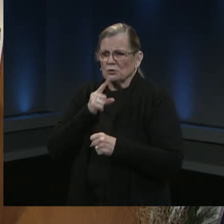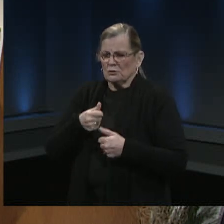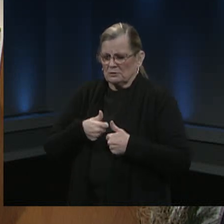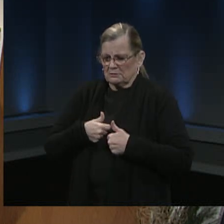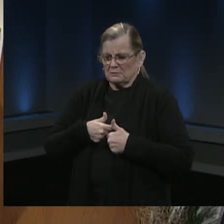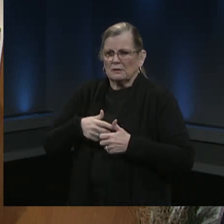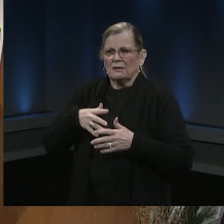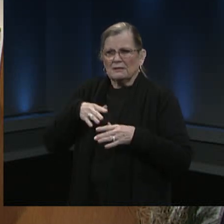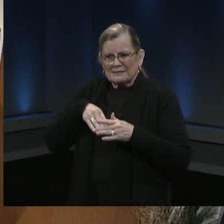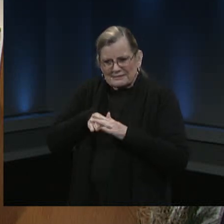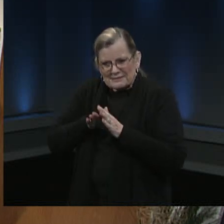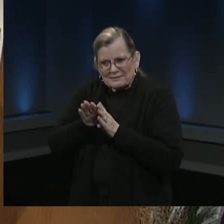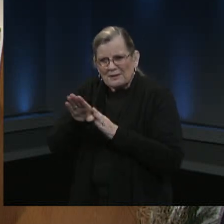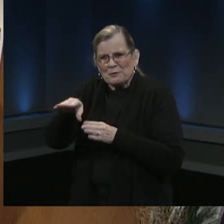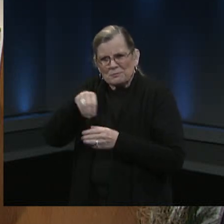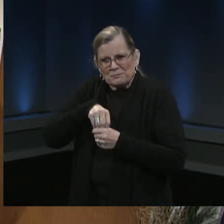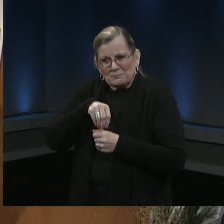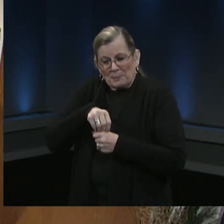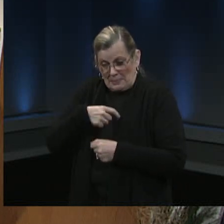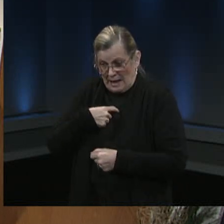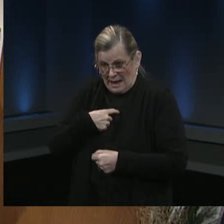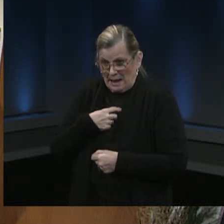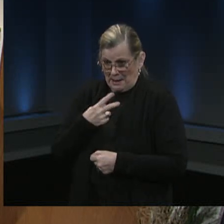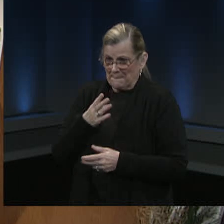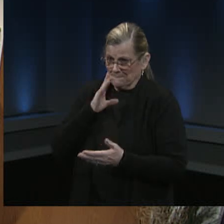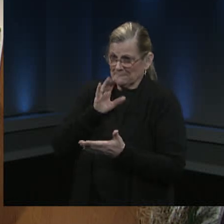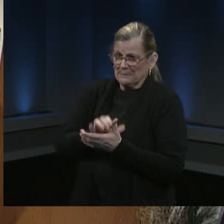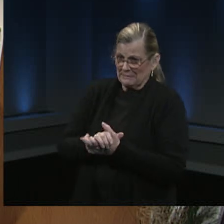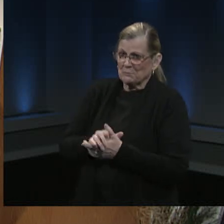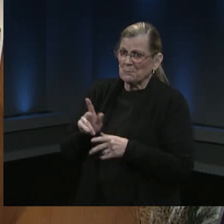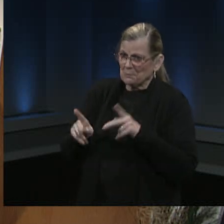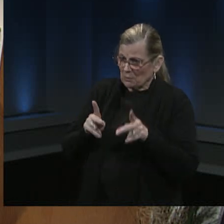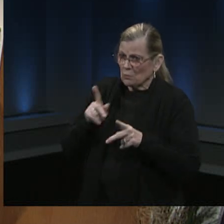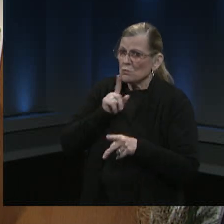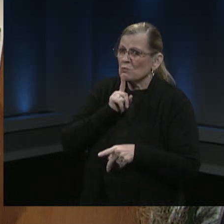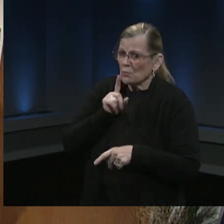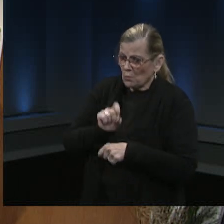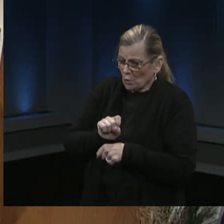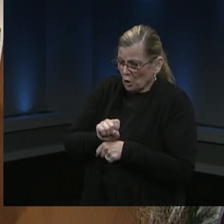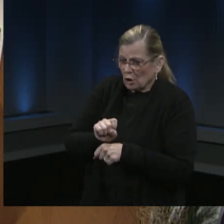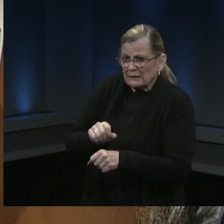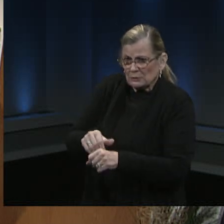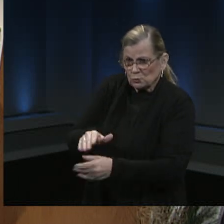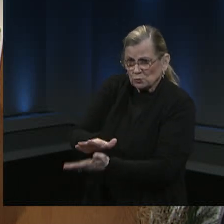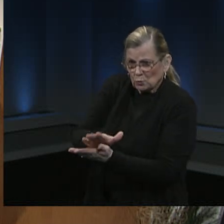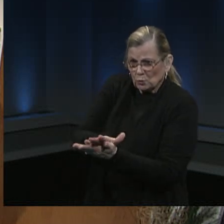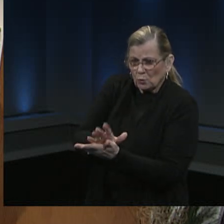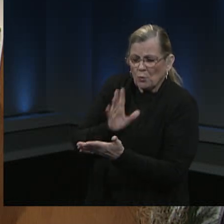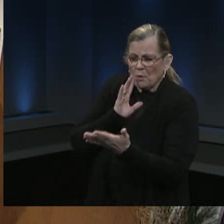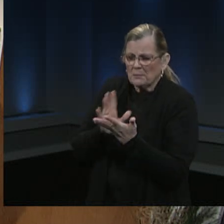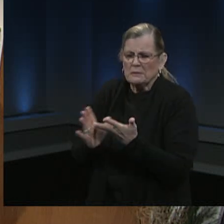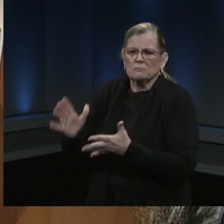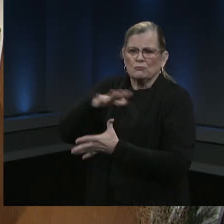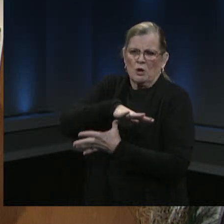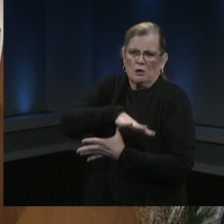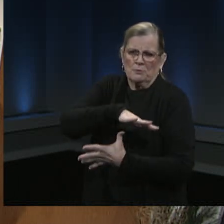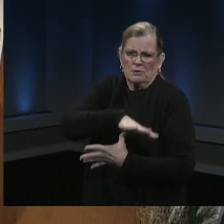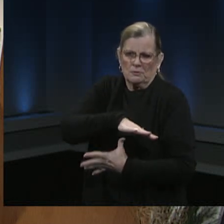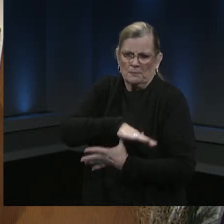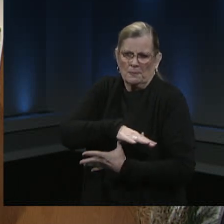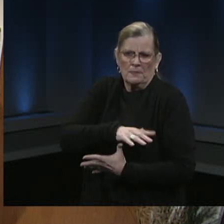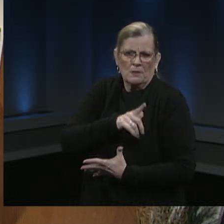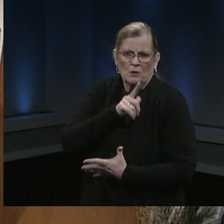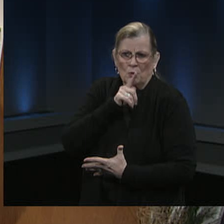I definitely believe those in the building should be prioritized and those in the first groups to return should be prioritized,